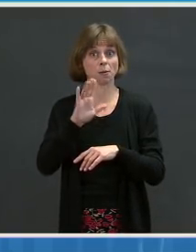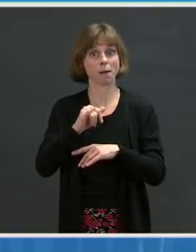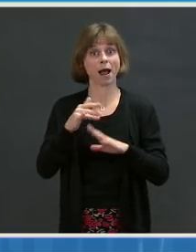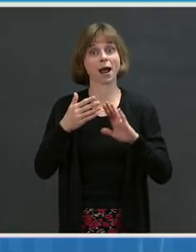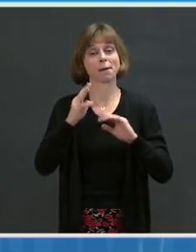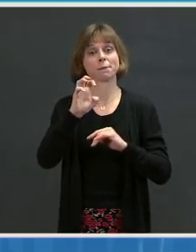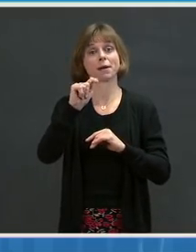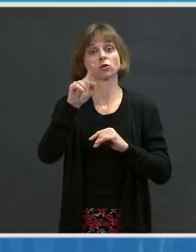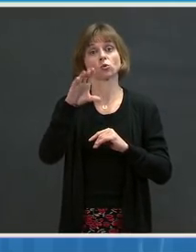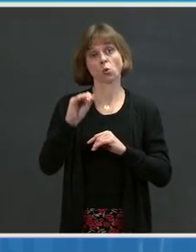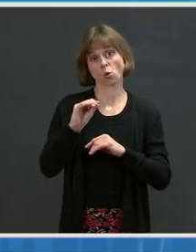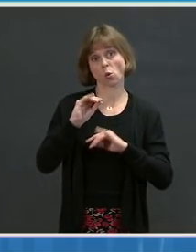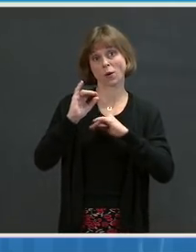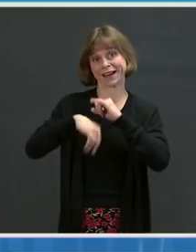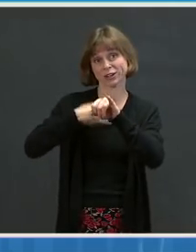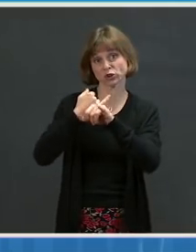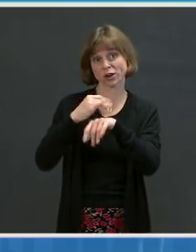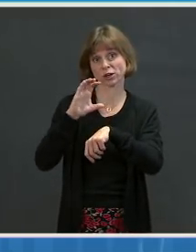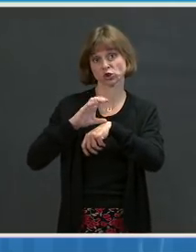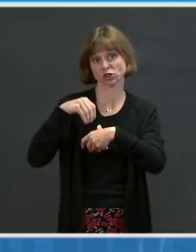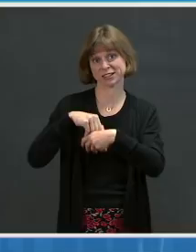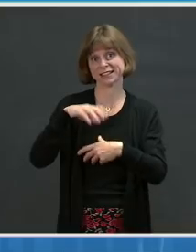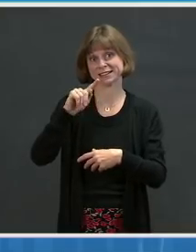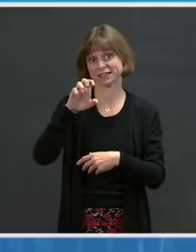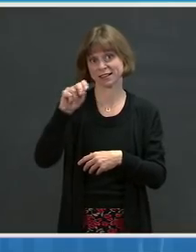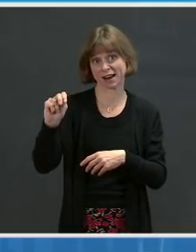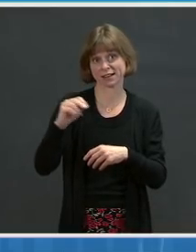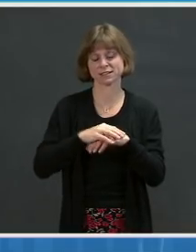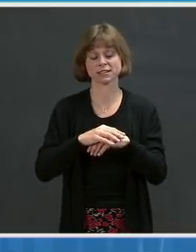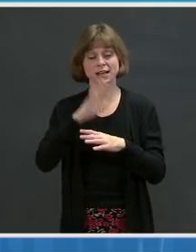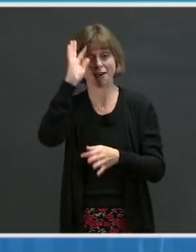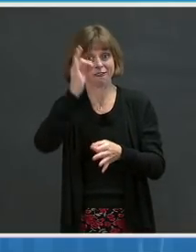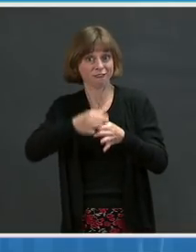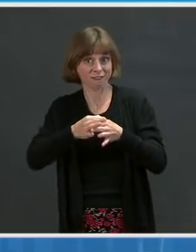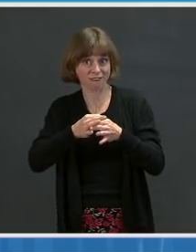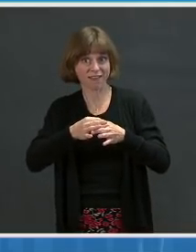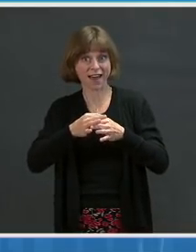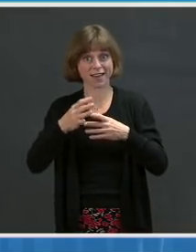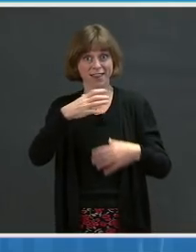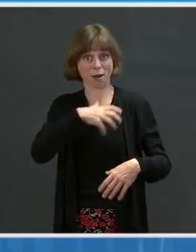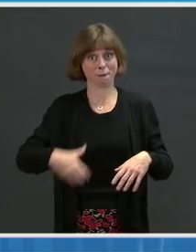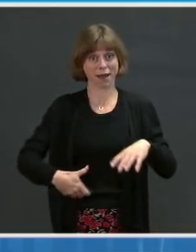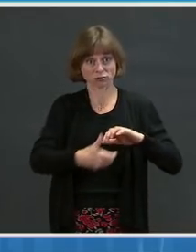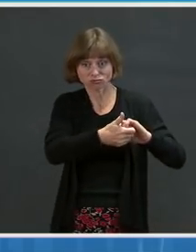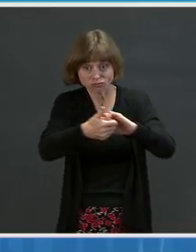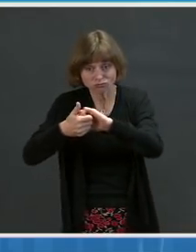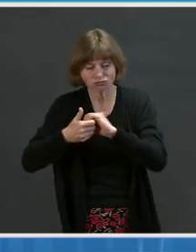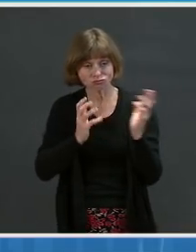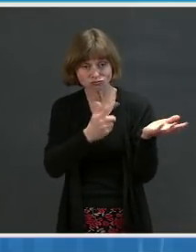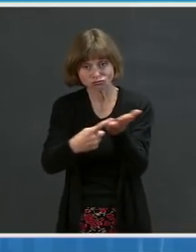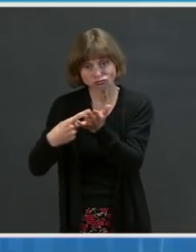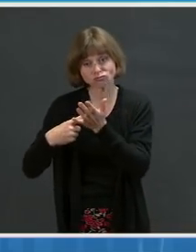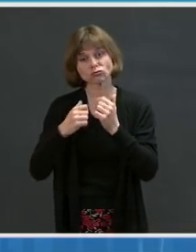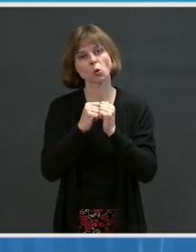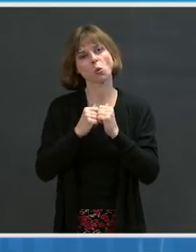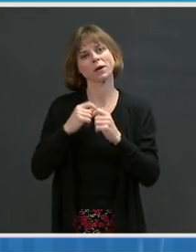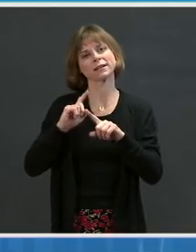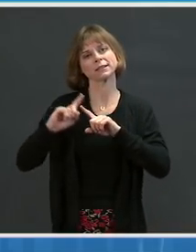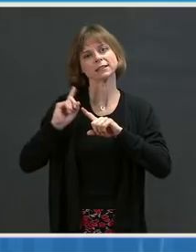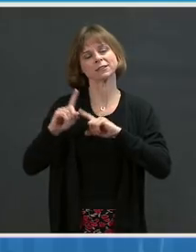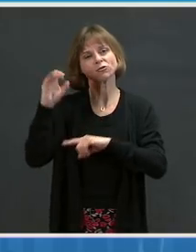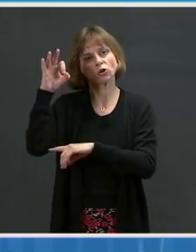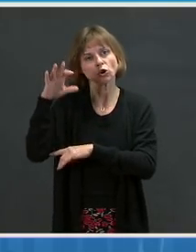Nashville, Tennessee, where faith ambassadors engage with local clergy to help spread accurate information on COVID-19